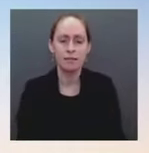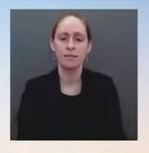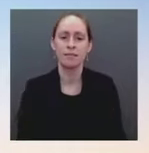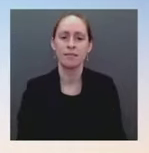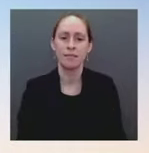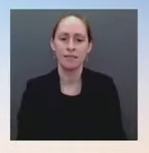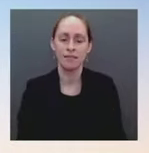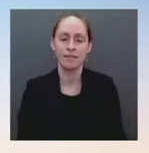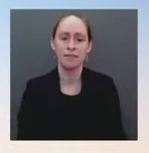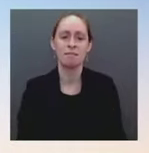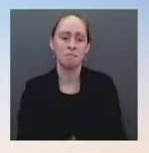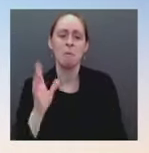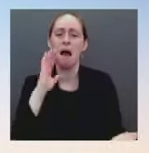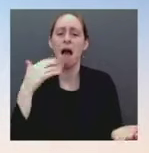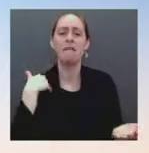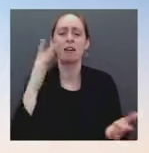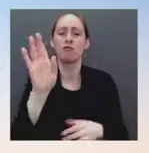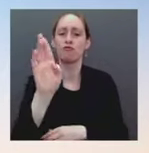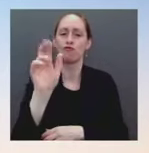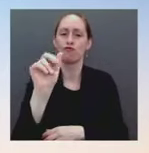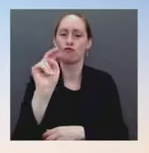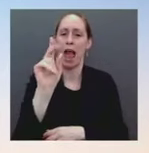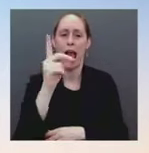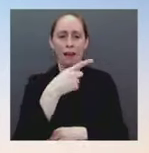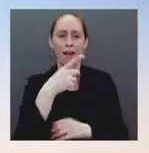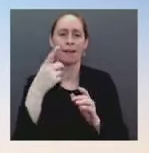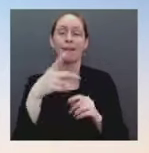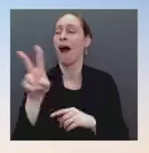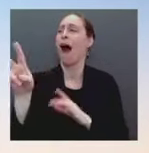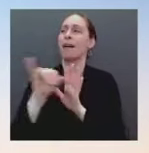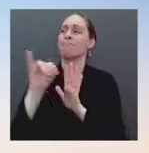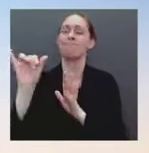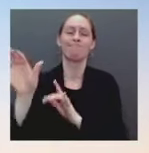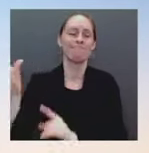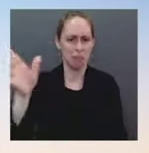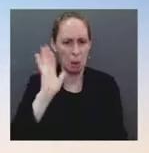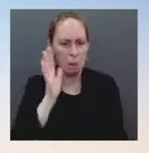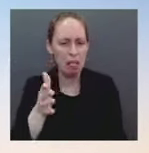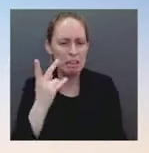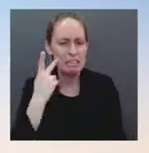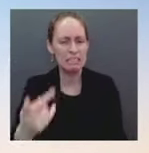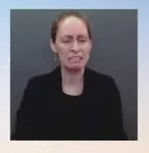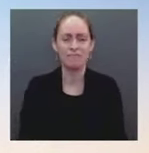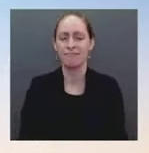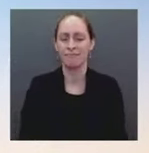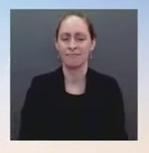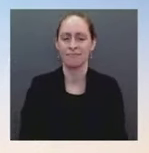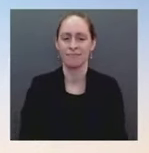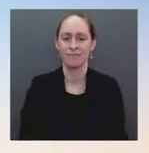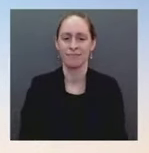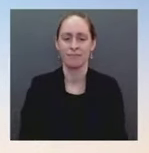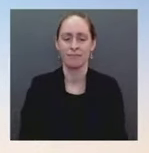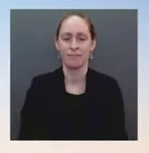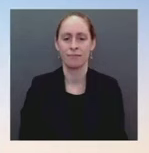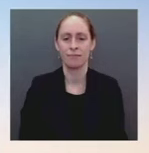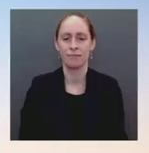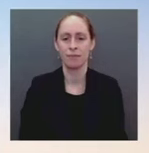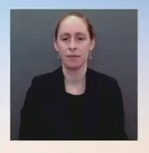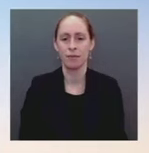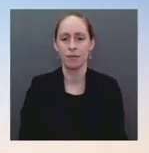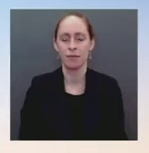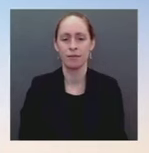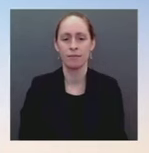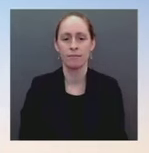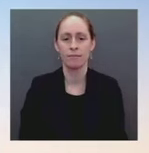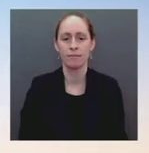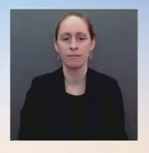And lastly, you know, it's still up in the air, but in California, there's sort of a push to get a single-payer health plan